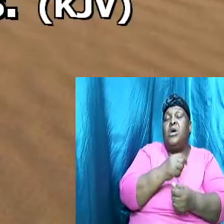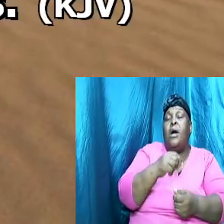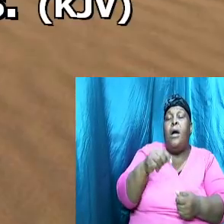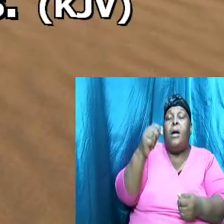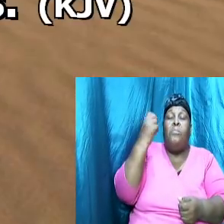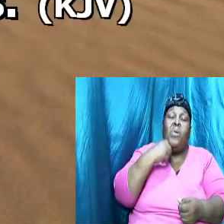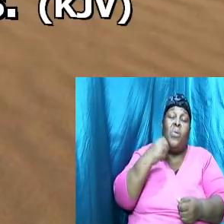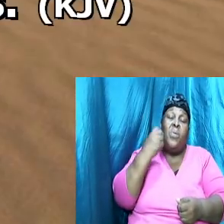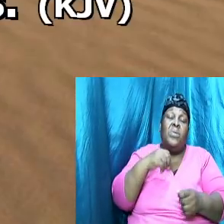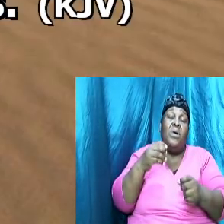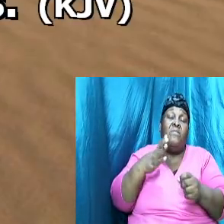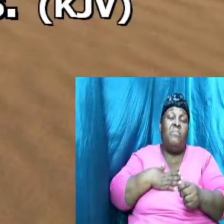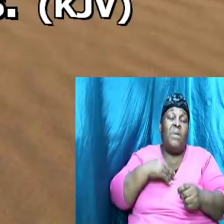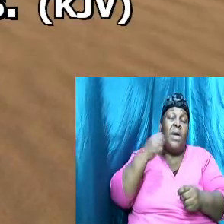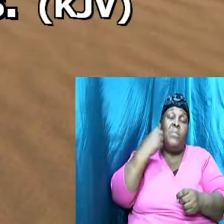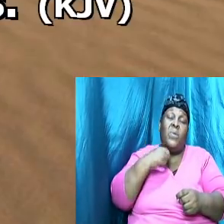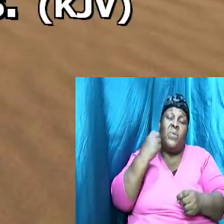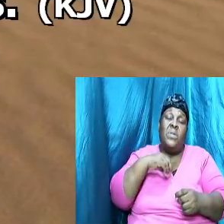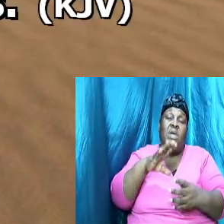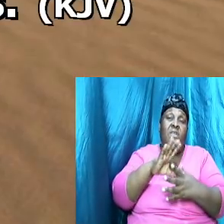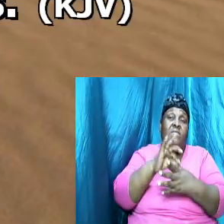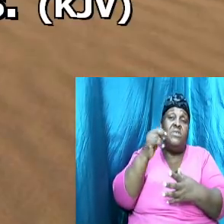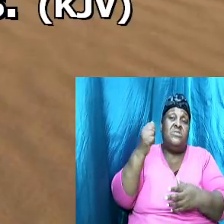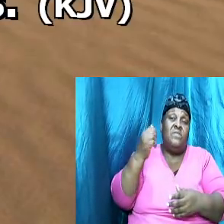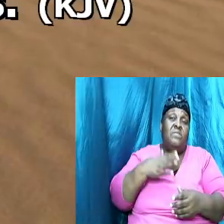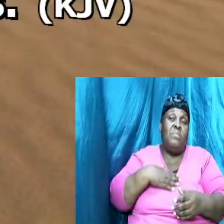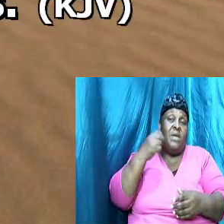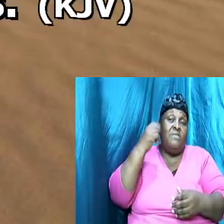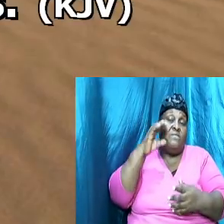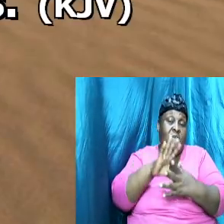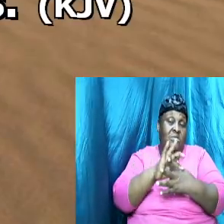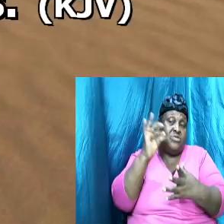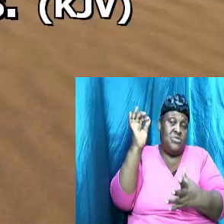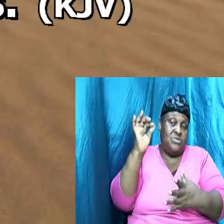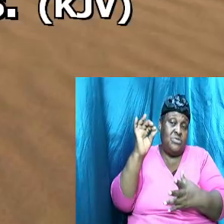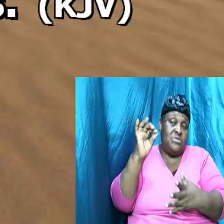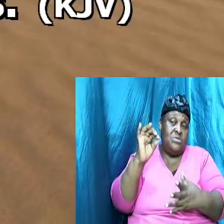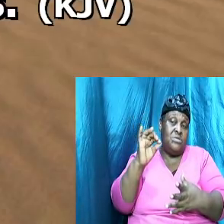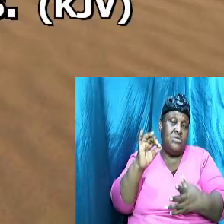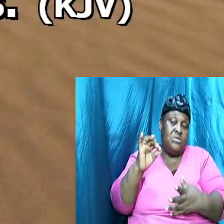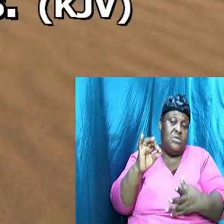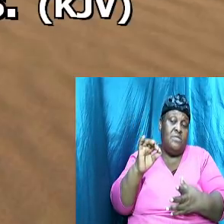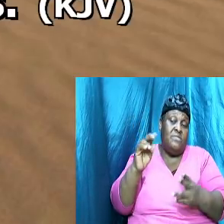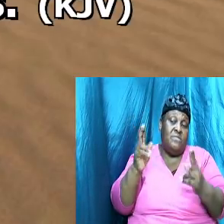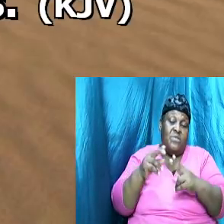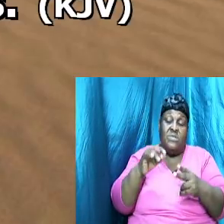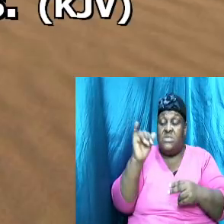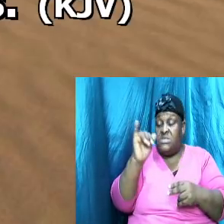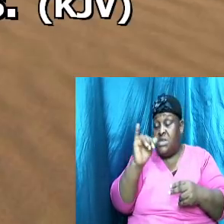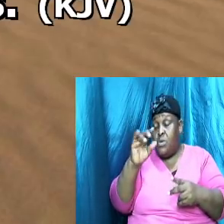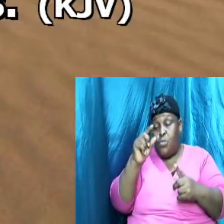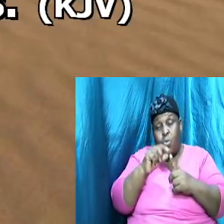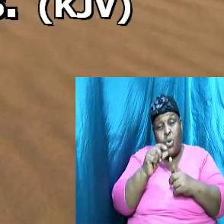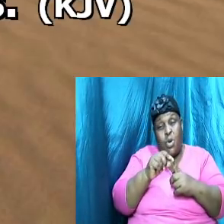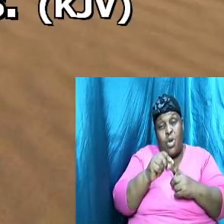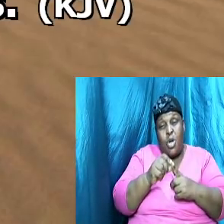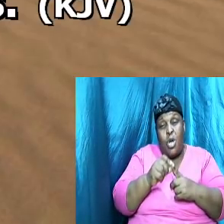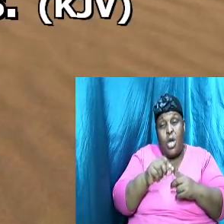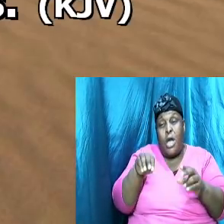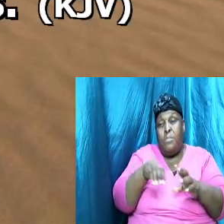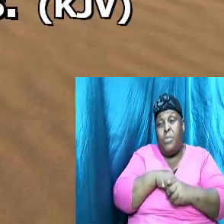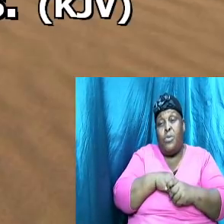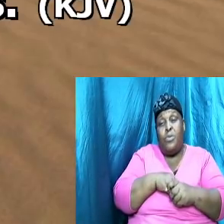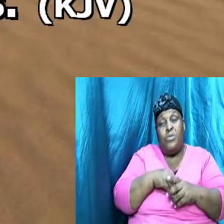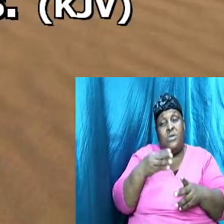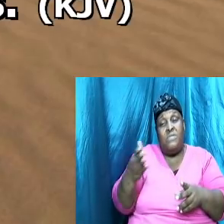bone flesh of my flesh very same words here flesh and his bones and both of them are speaking about the